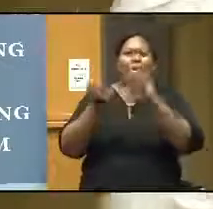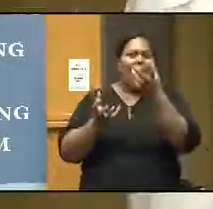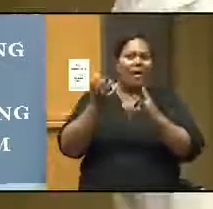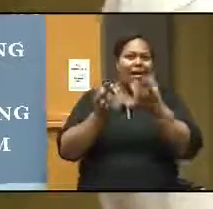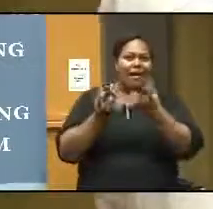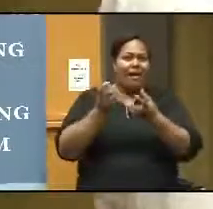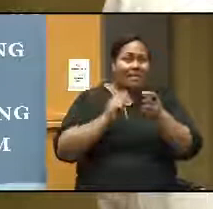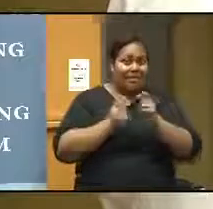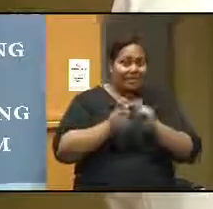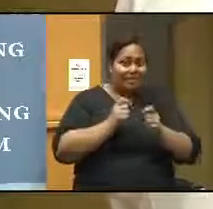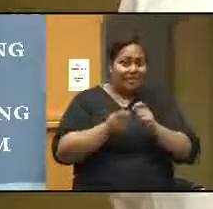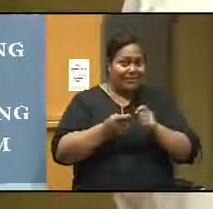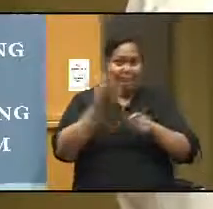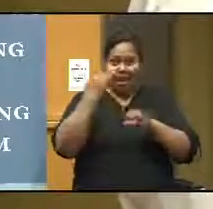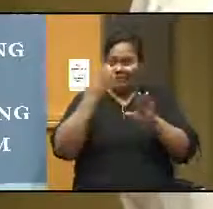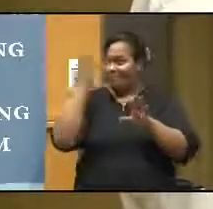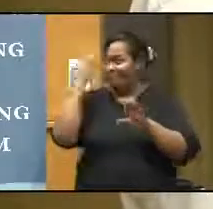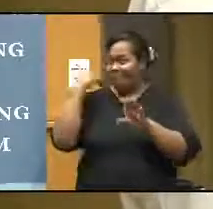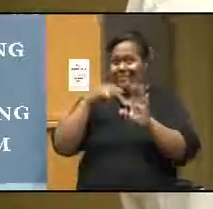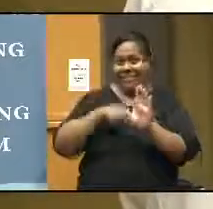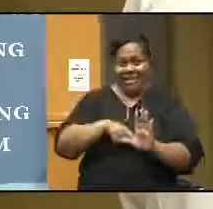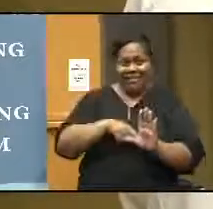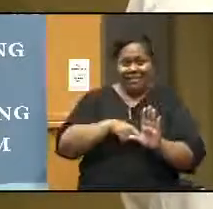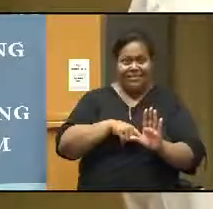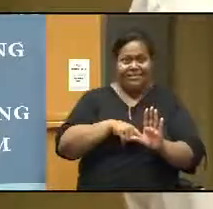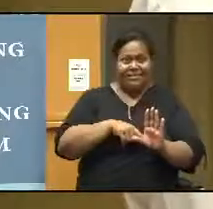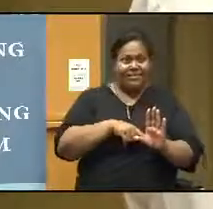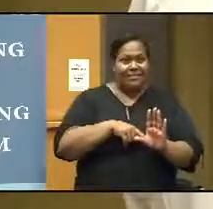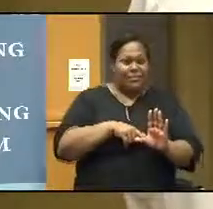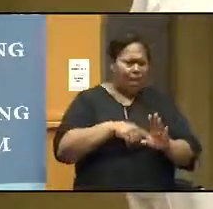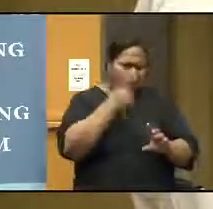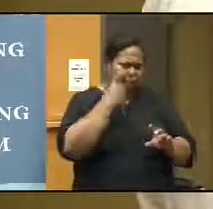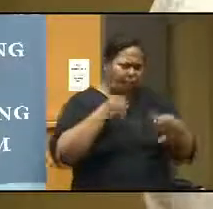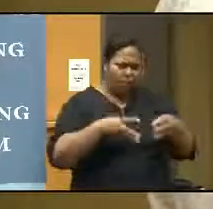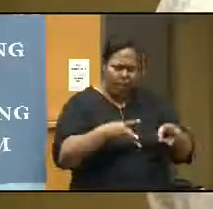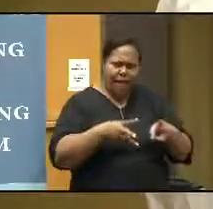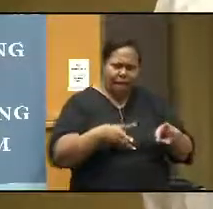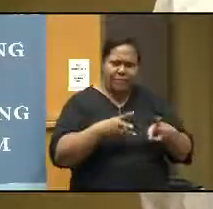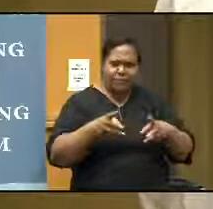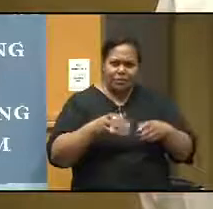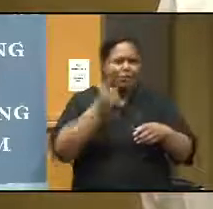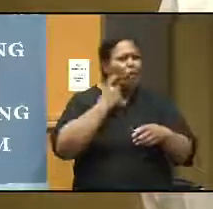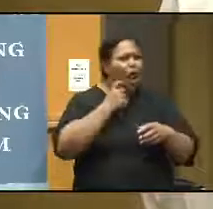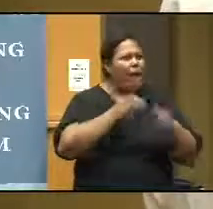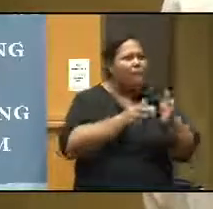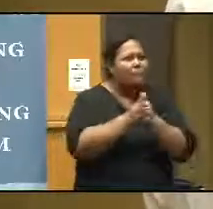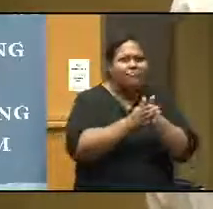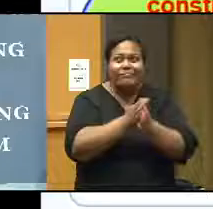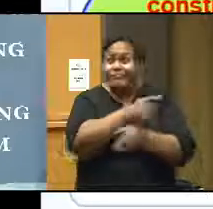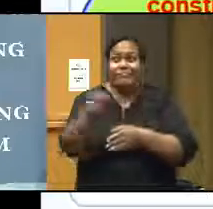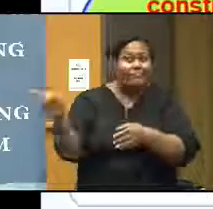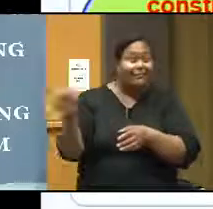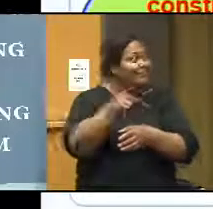the ways to motivate them to perform to a good level. For example, if you see that the test one